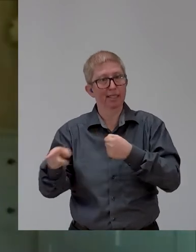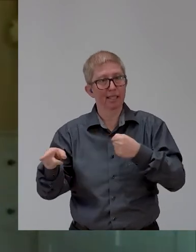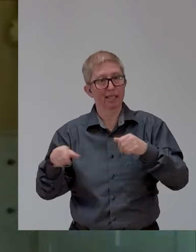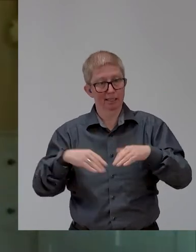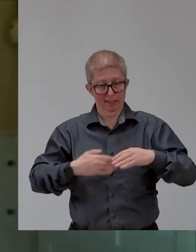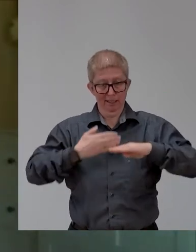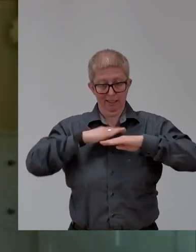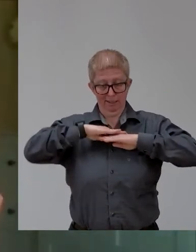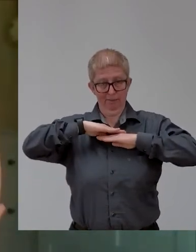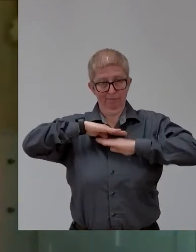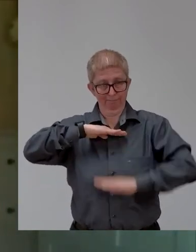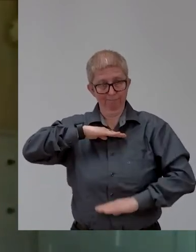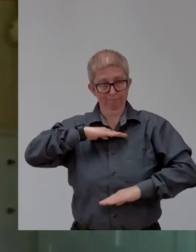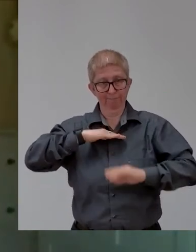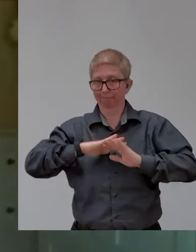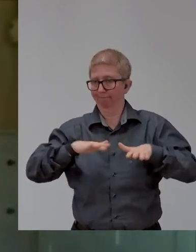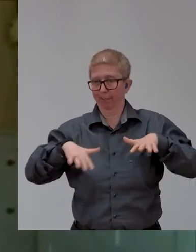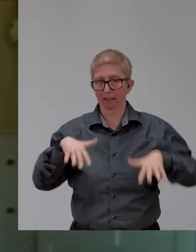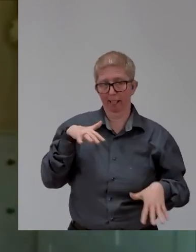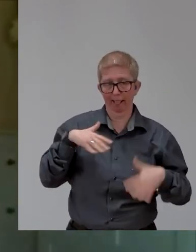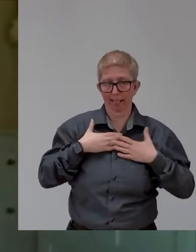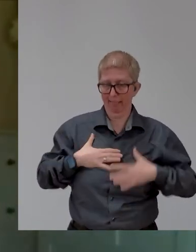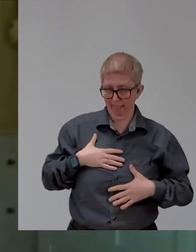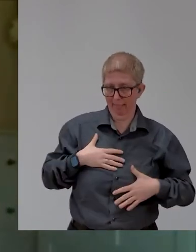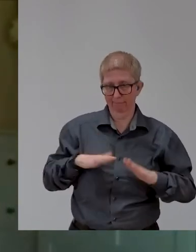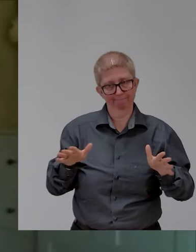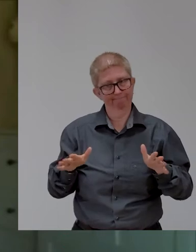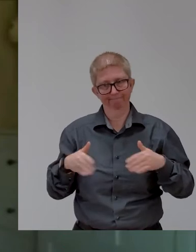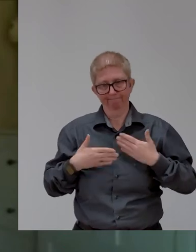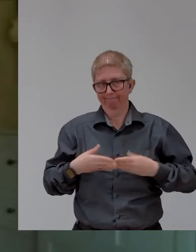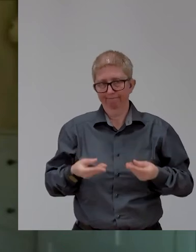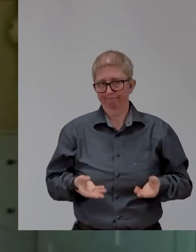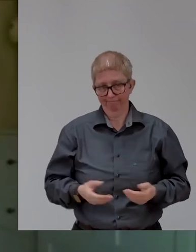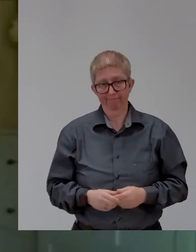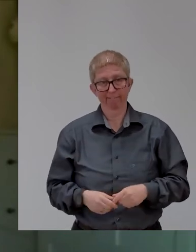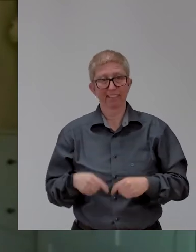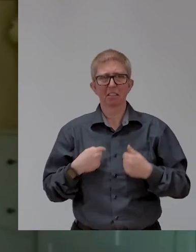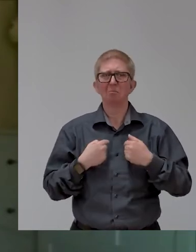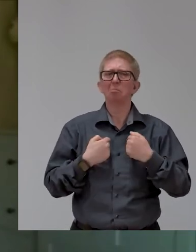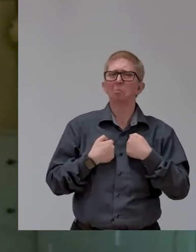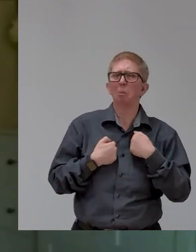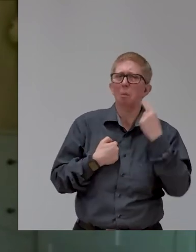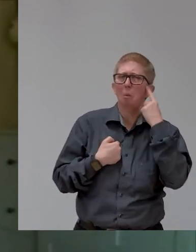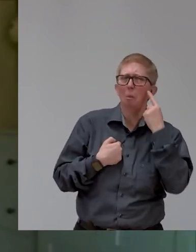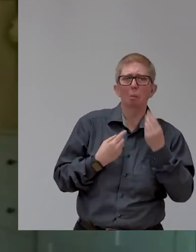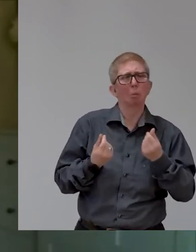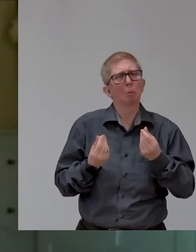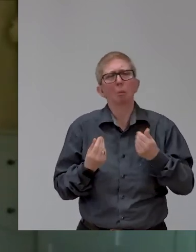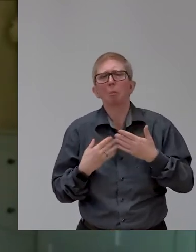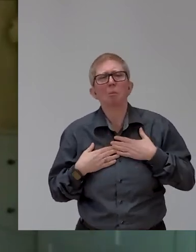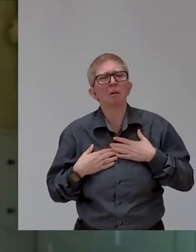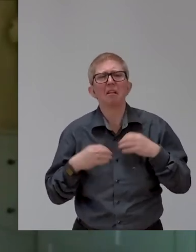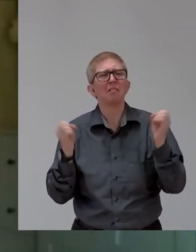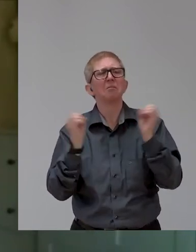lower neck, uh, she's tetraplegic and, and, you know, I, I'd never, I'd never asked a lot of questions